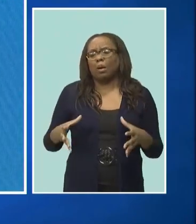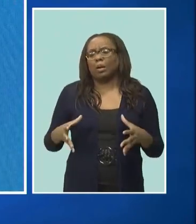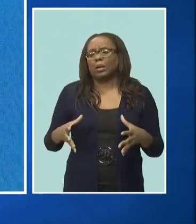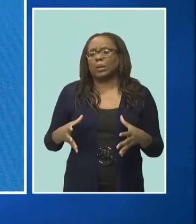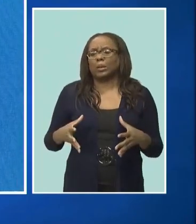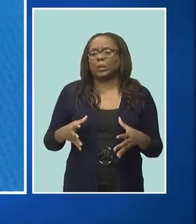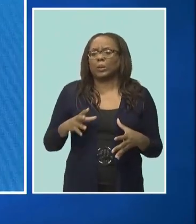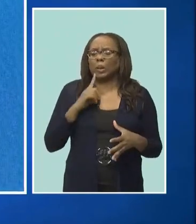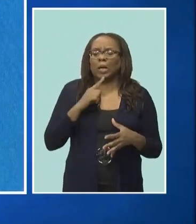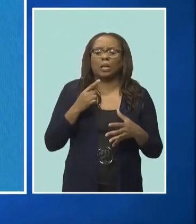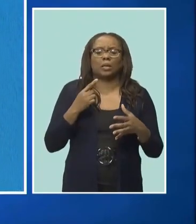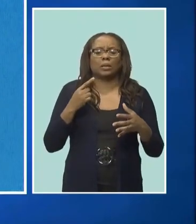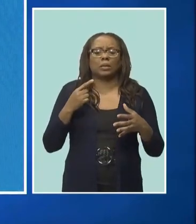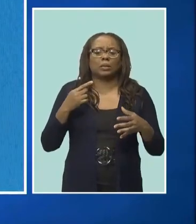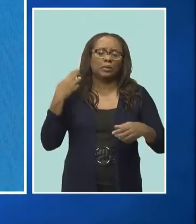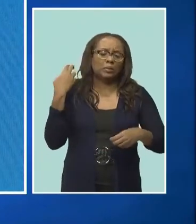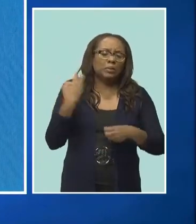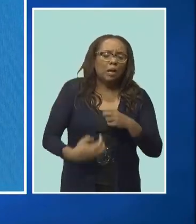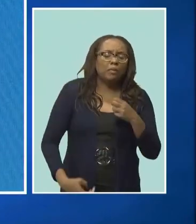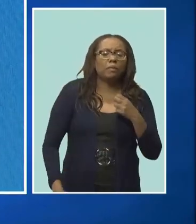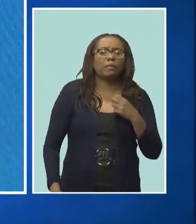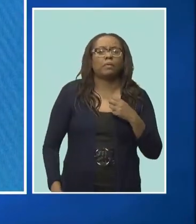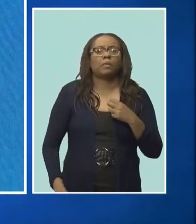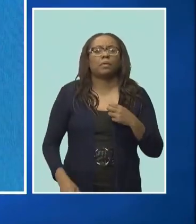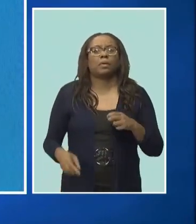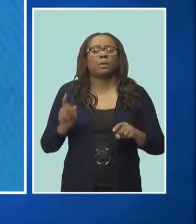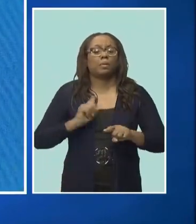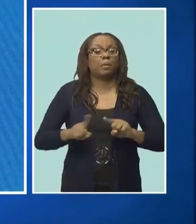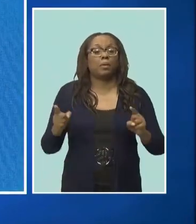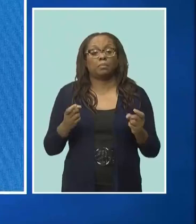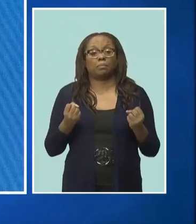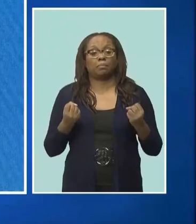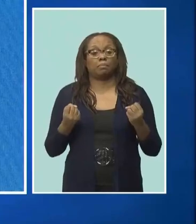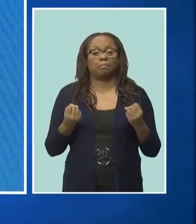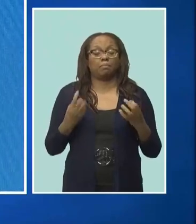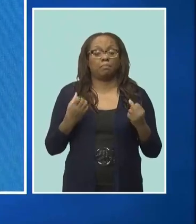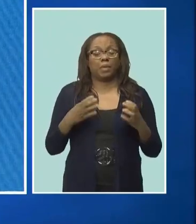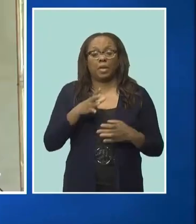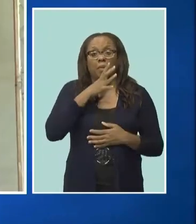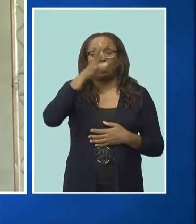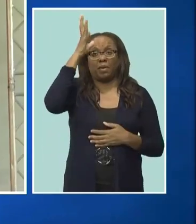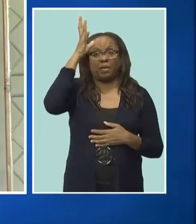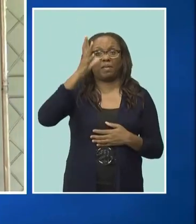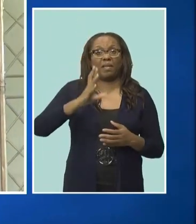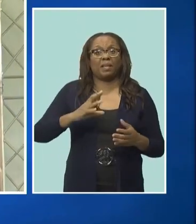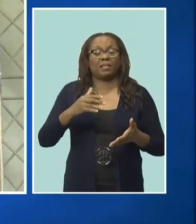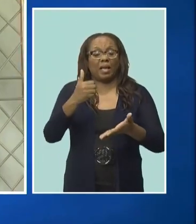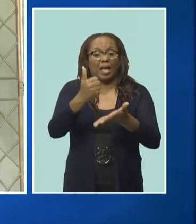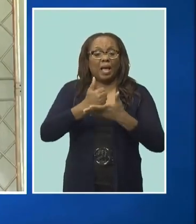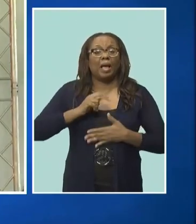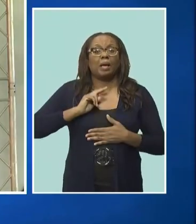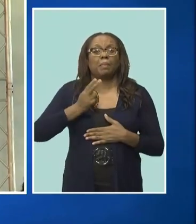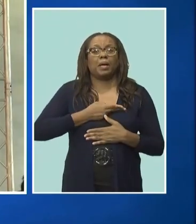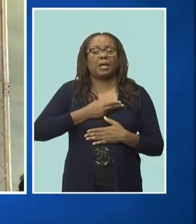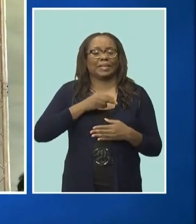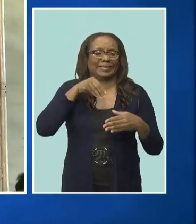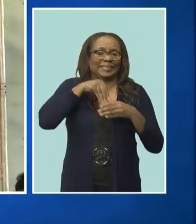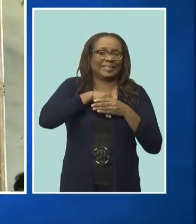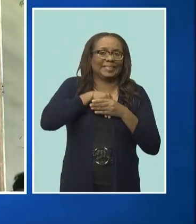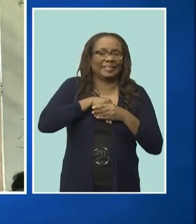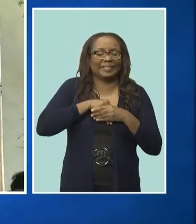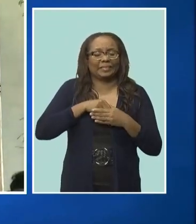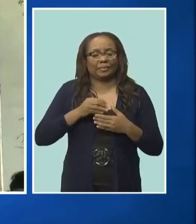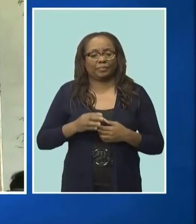world. And I believe that most of our parents are still putting us the values that will help us get through. With the mural at the Botanical Gardens,